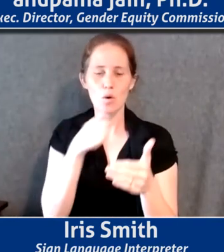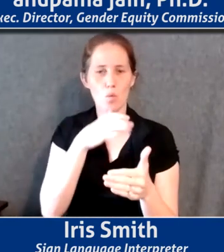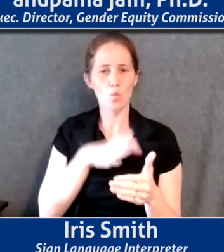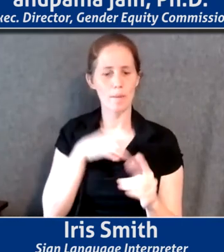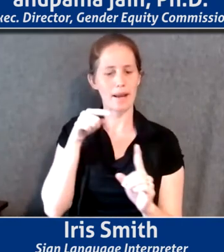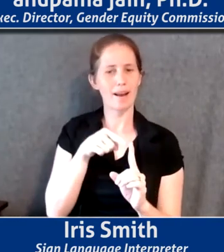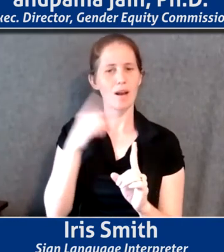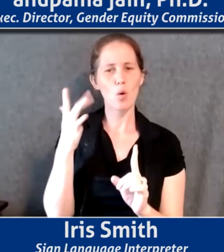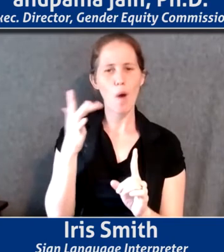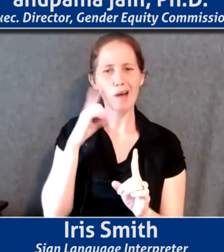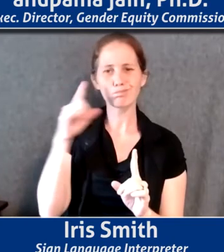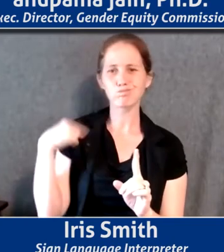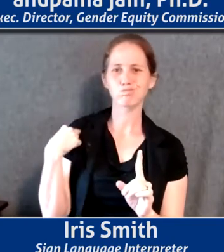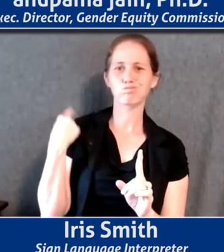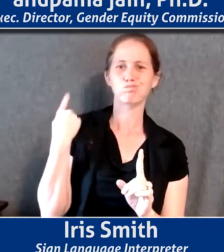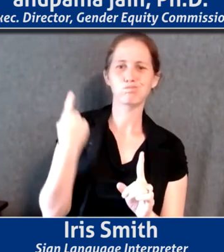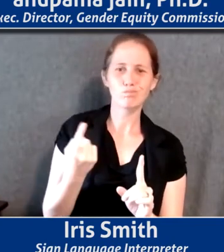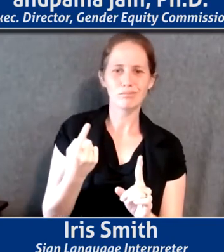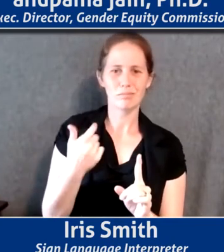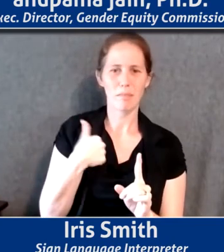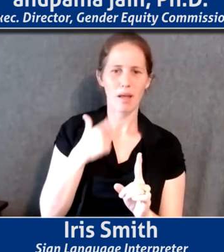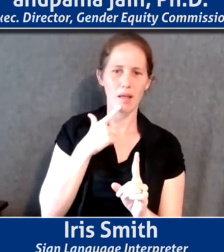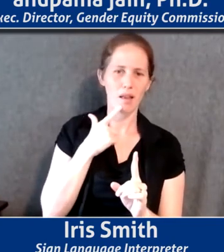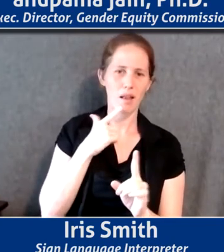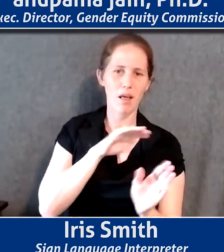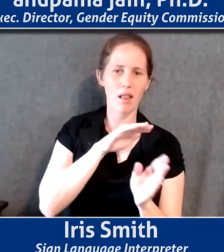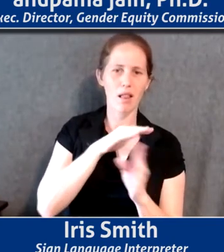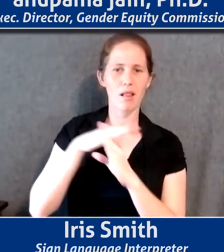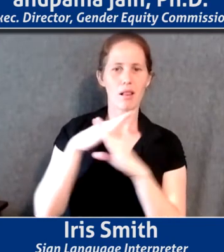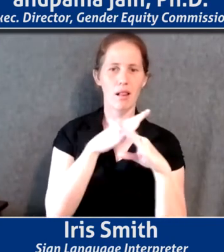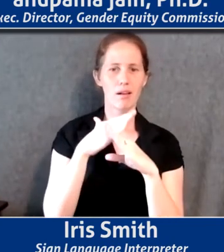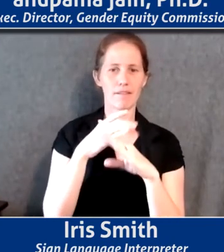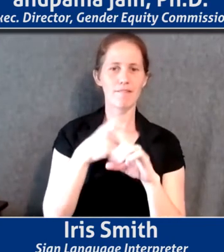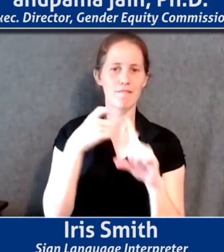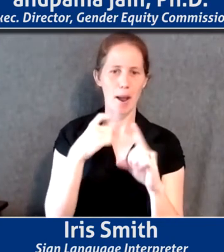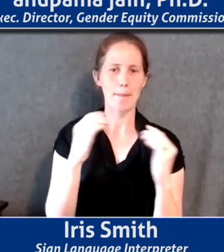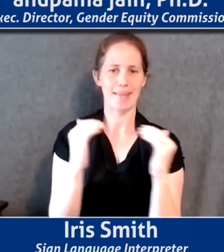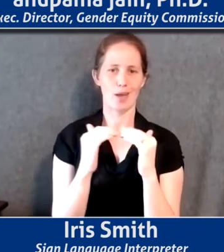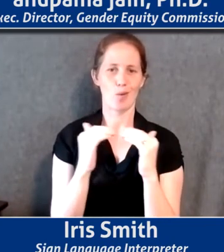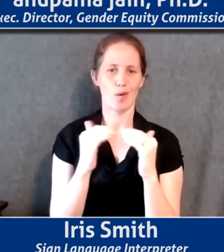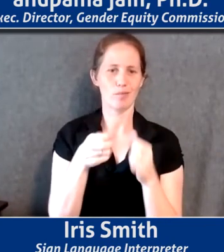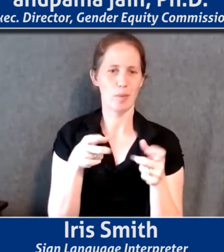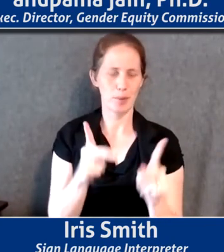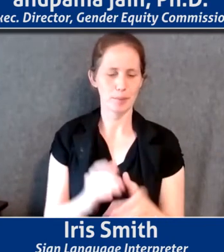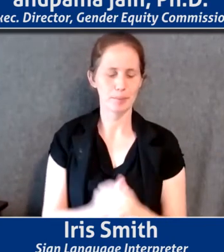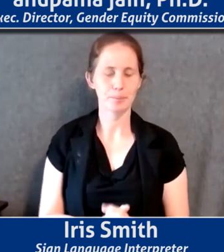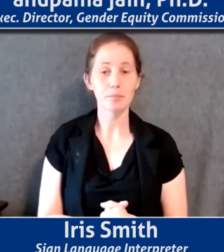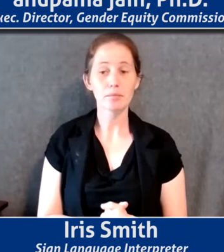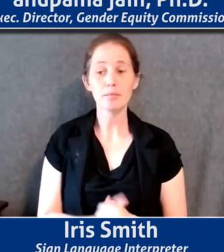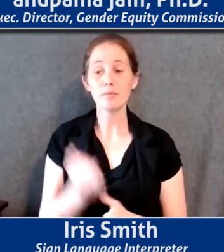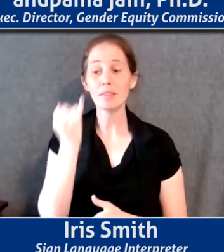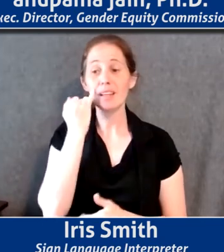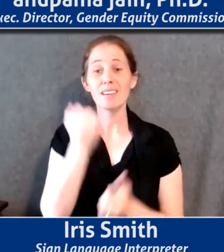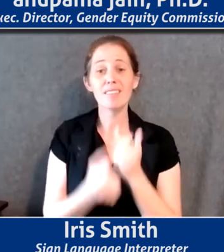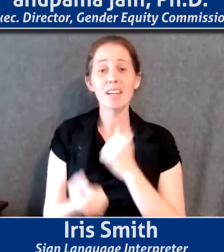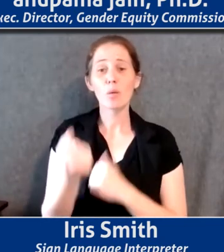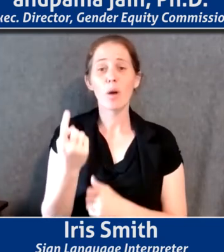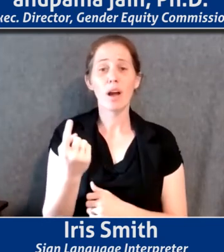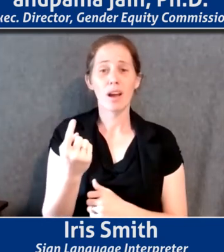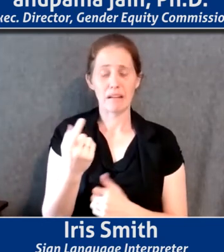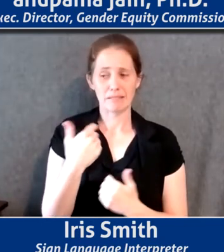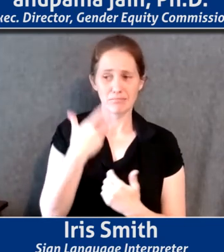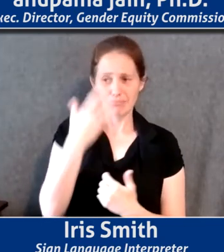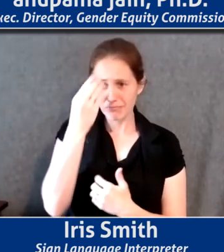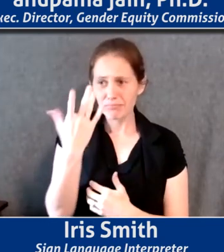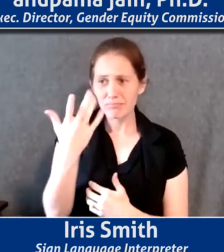they have historically been barred from equal opportunity. And as I say, if anyone raises an issue and